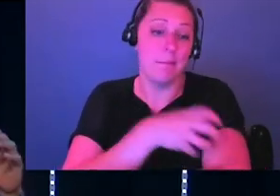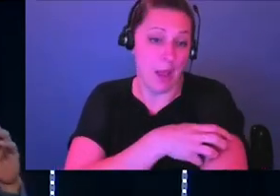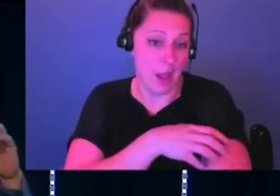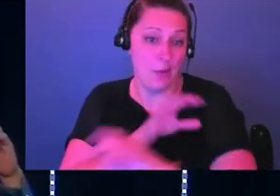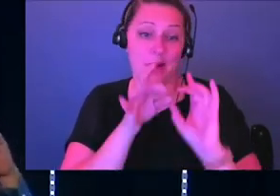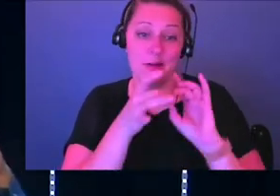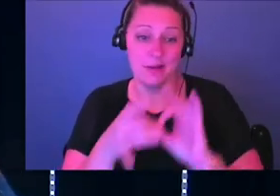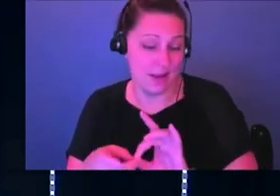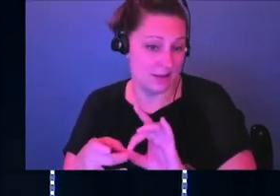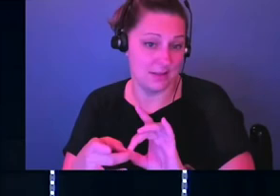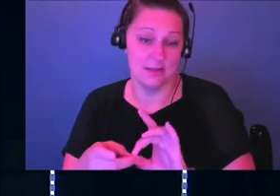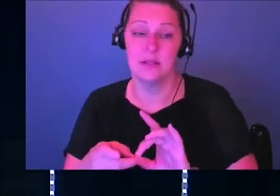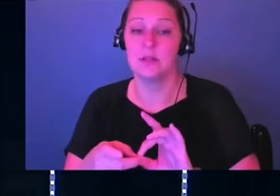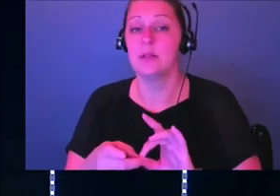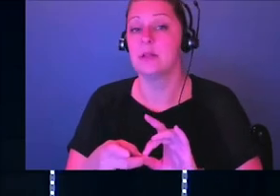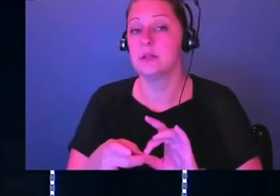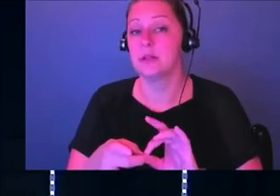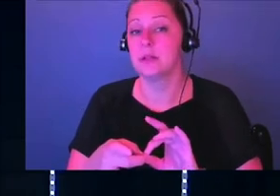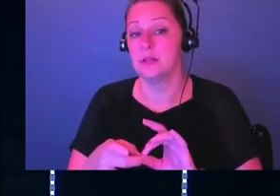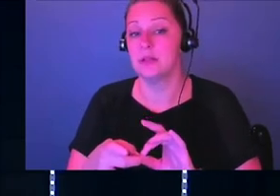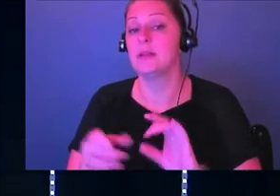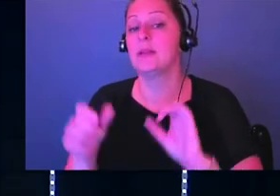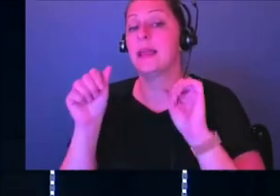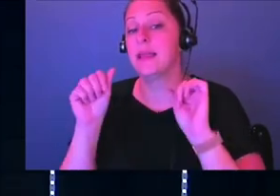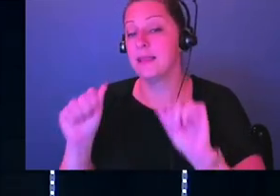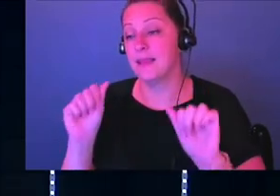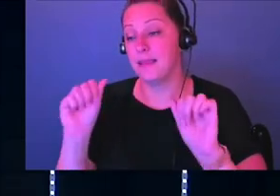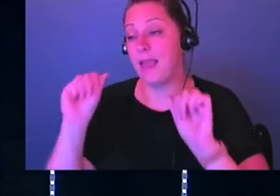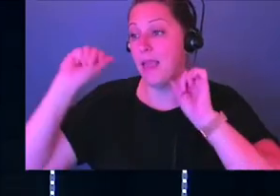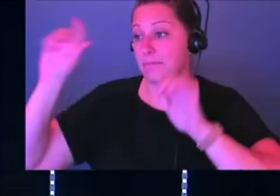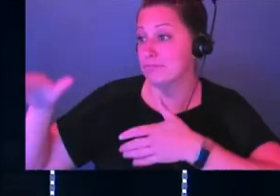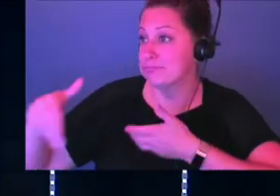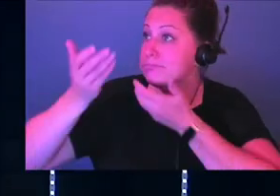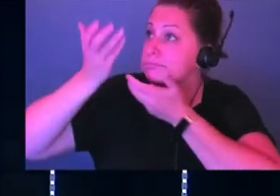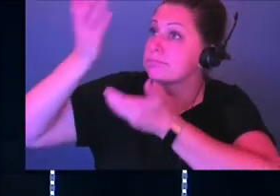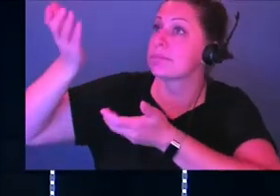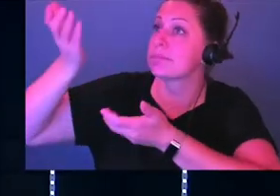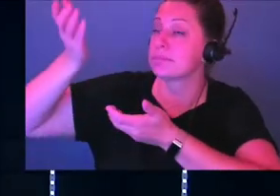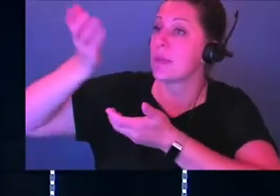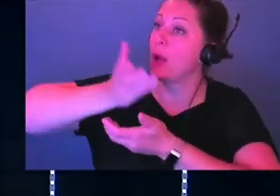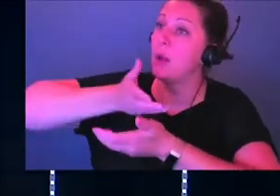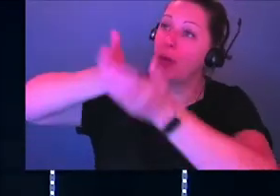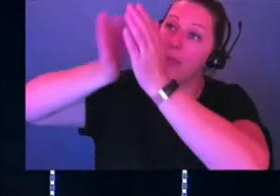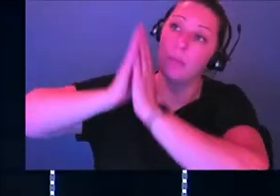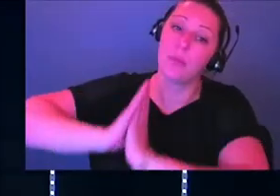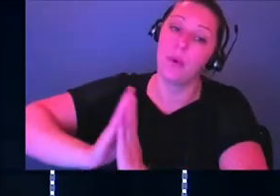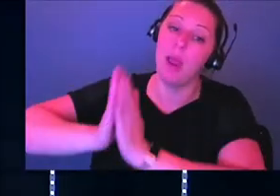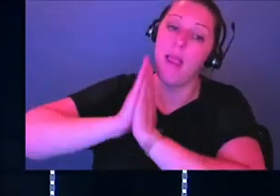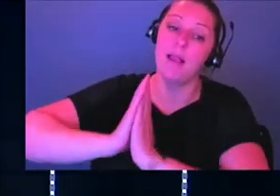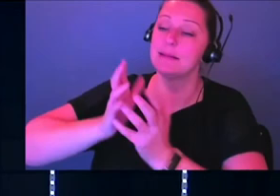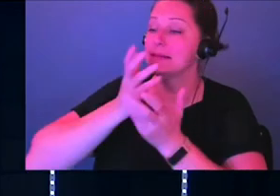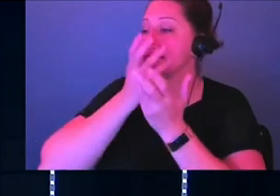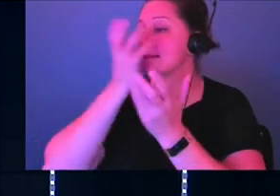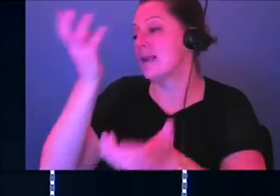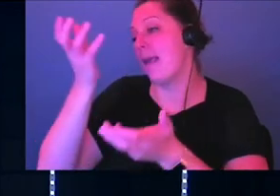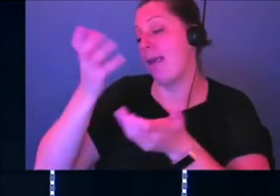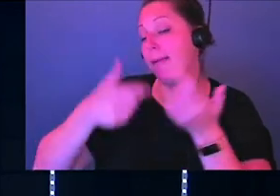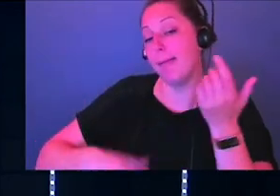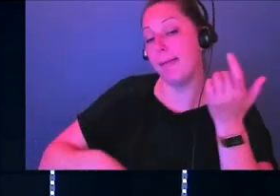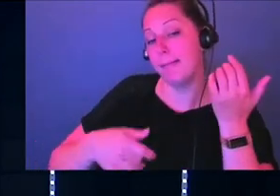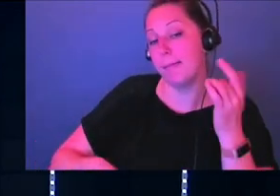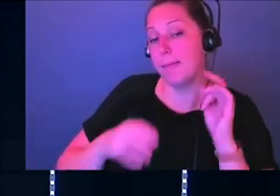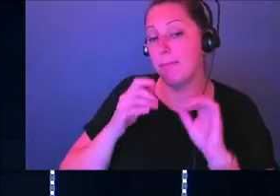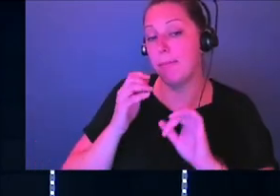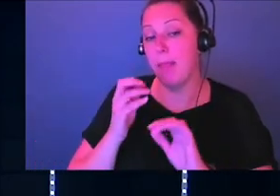music. And it is a way that we can give God praise. by singing, by playing. It's one way that we can give God